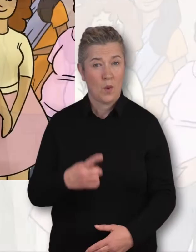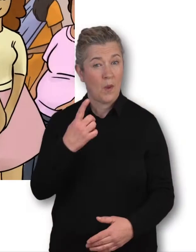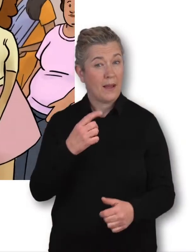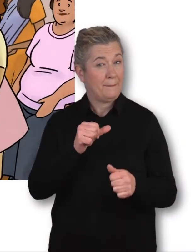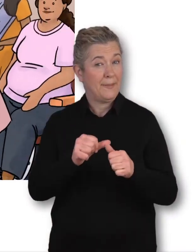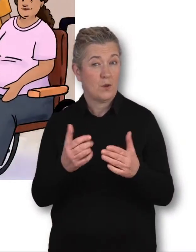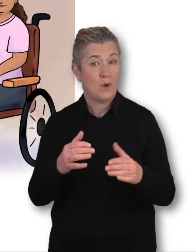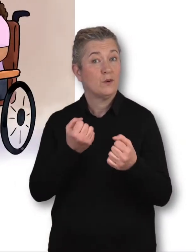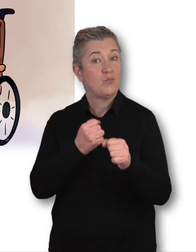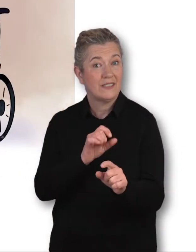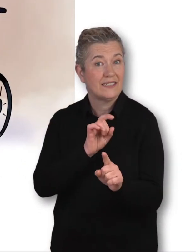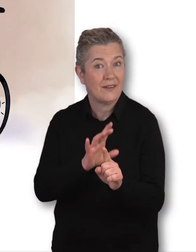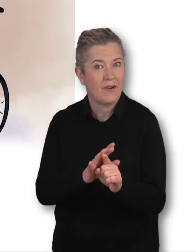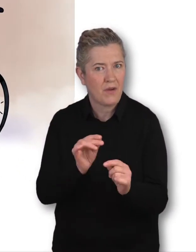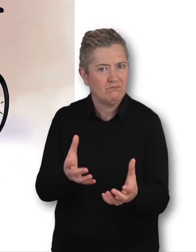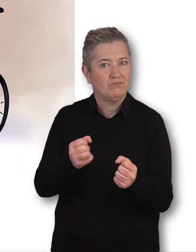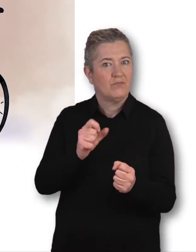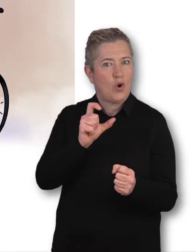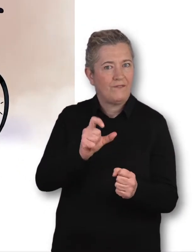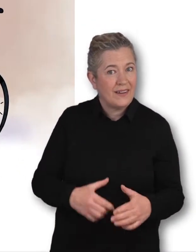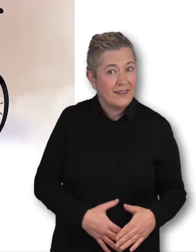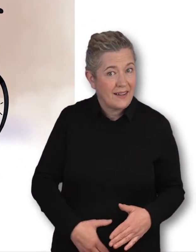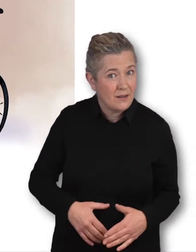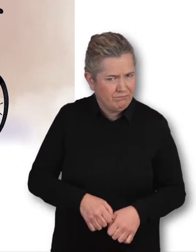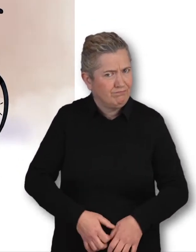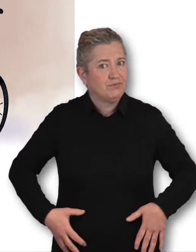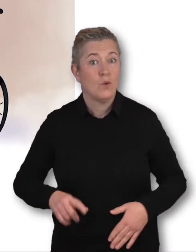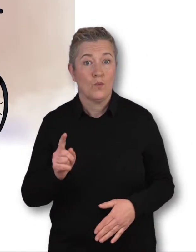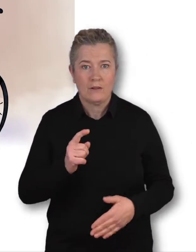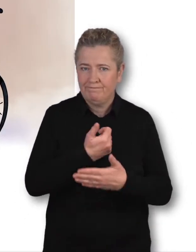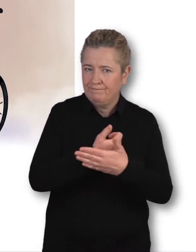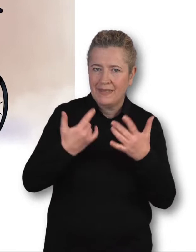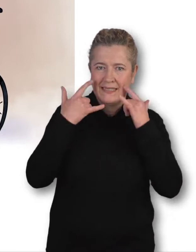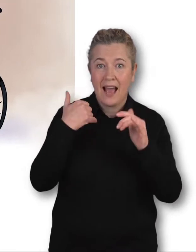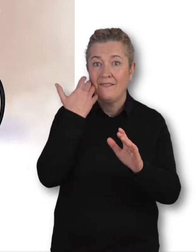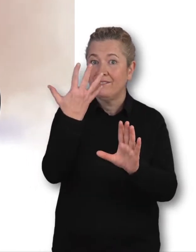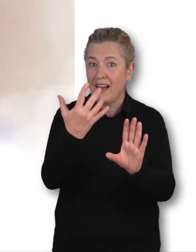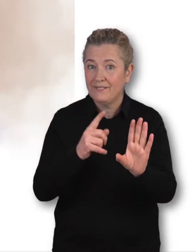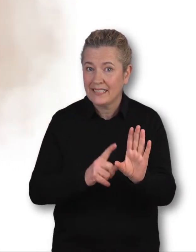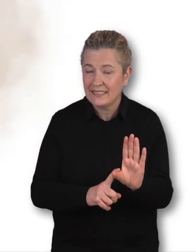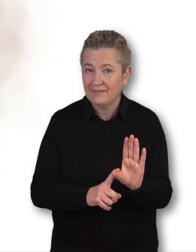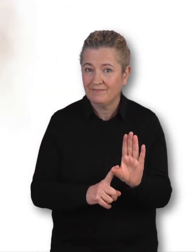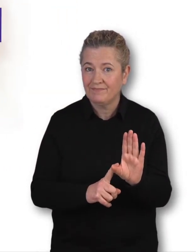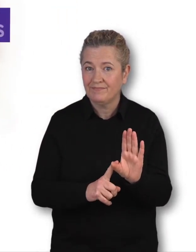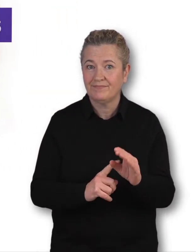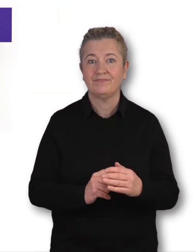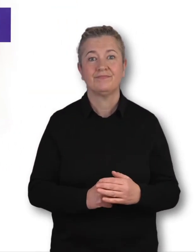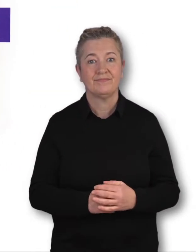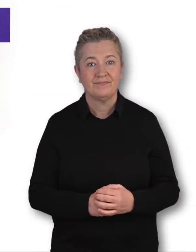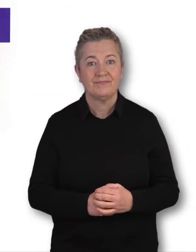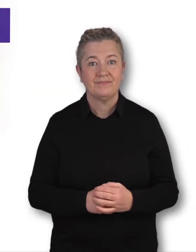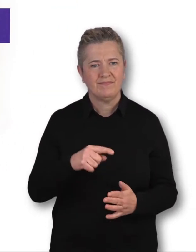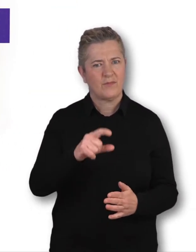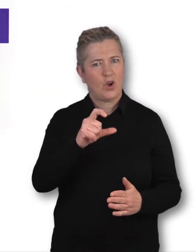One of the best ways you can protect yourself from developing cervical cancer is by having a cervical screening test just once every five years.